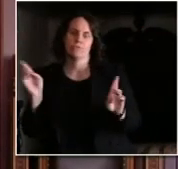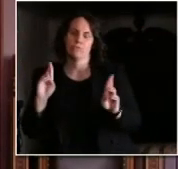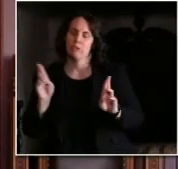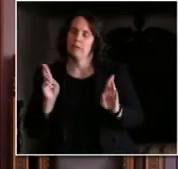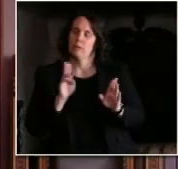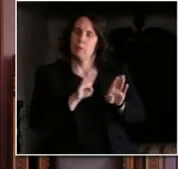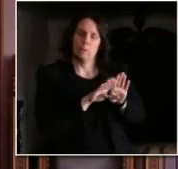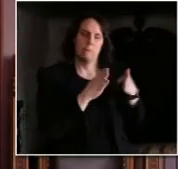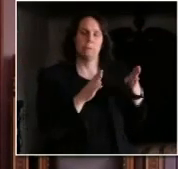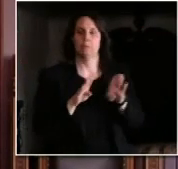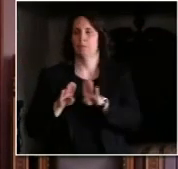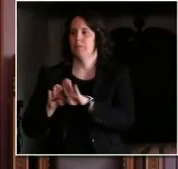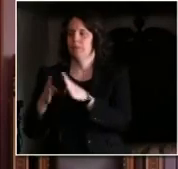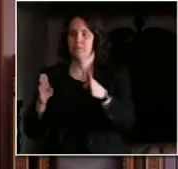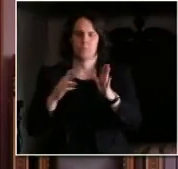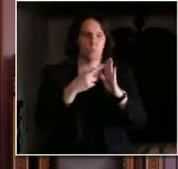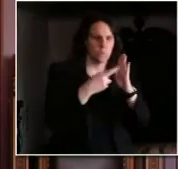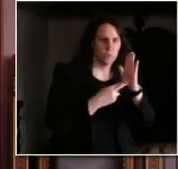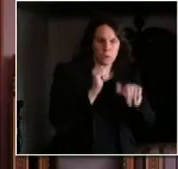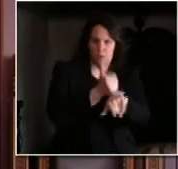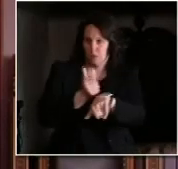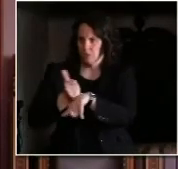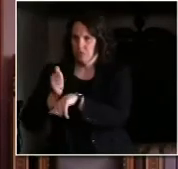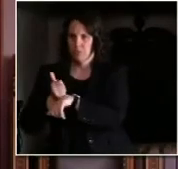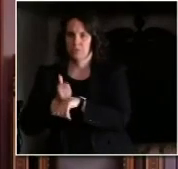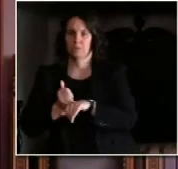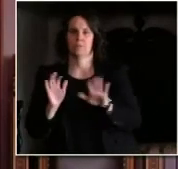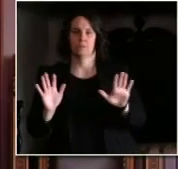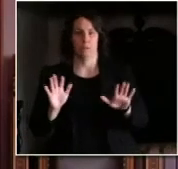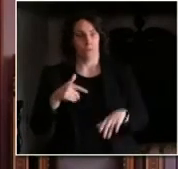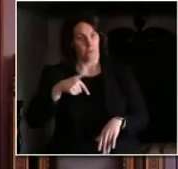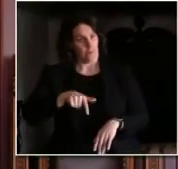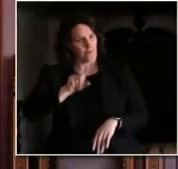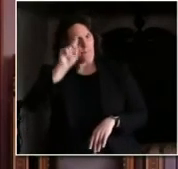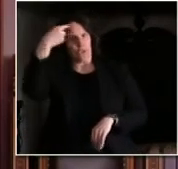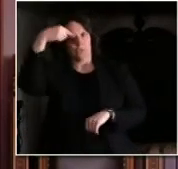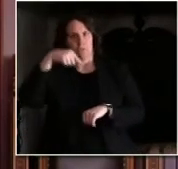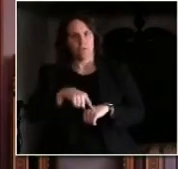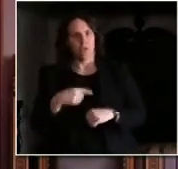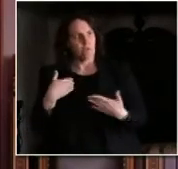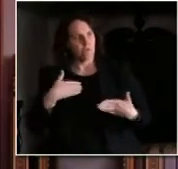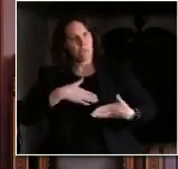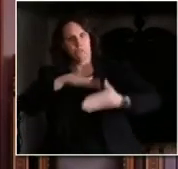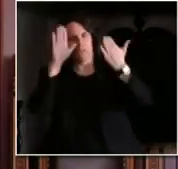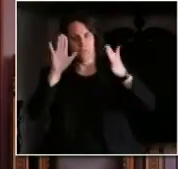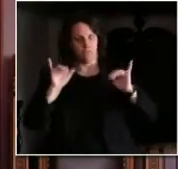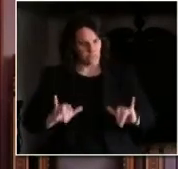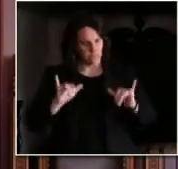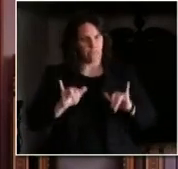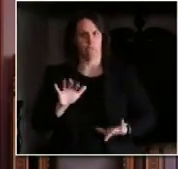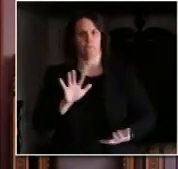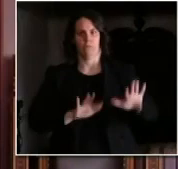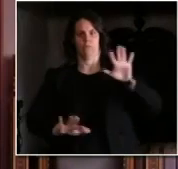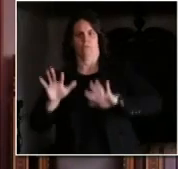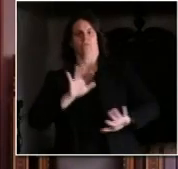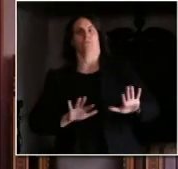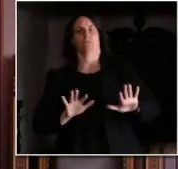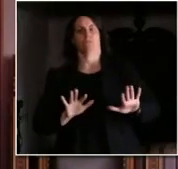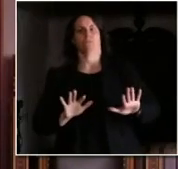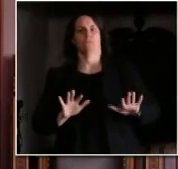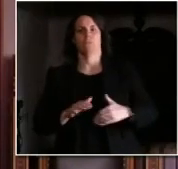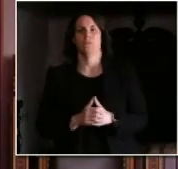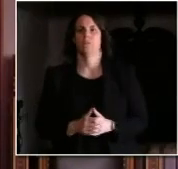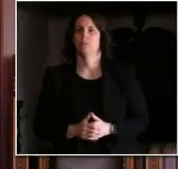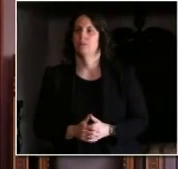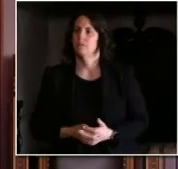not just while we did this before, now we're going to do it going forward. We have business groups all across the state planning on this and